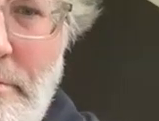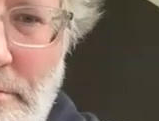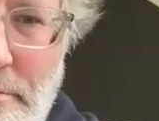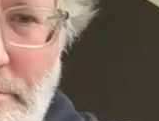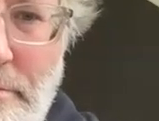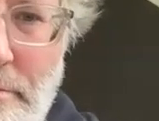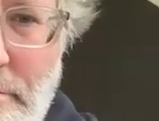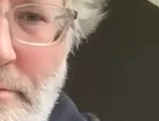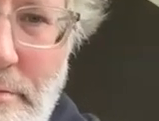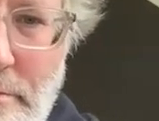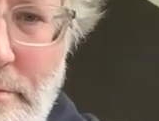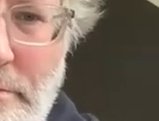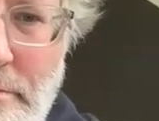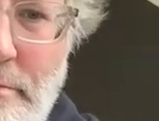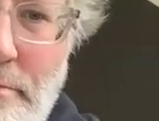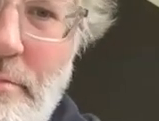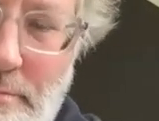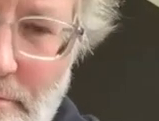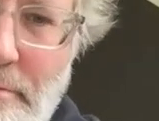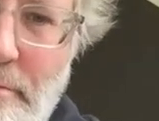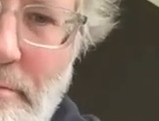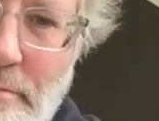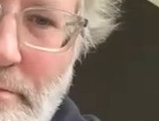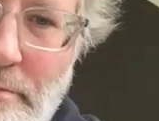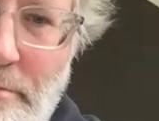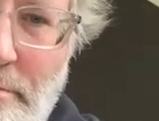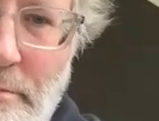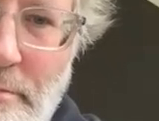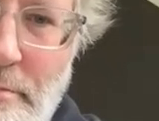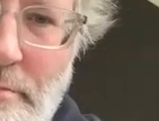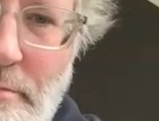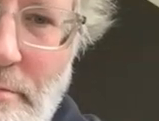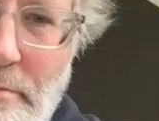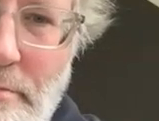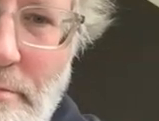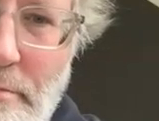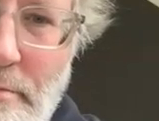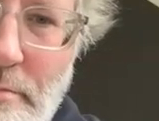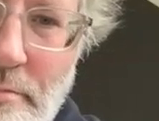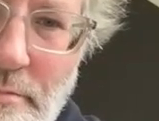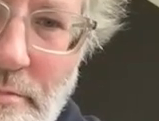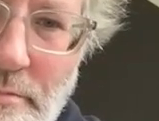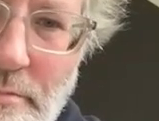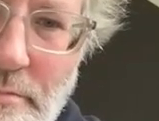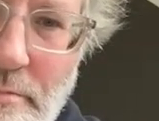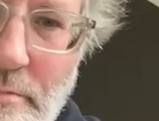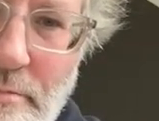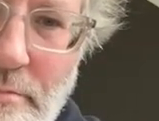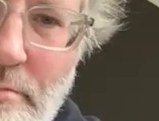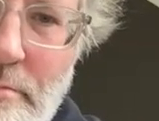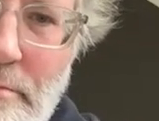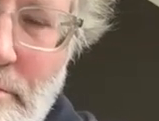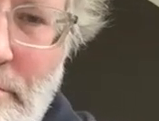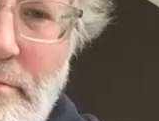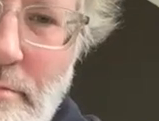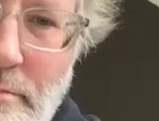think you're being so climate friendly but really you know you're adding um so how do we do this there are you know it's it's